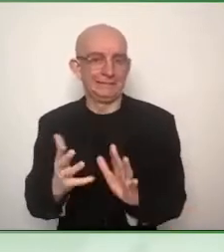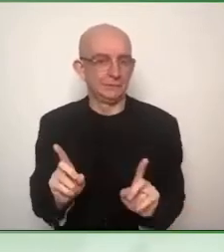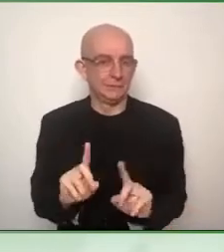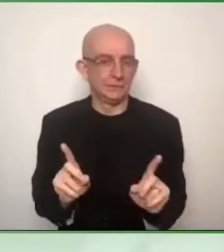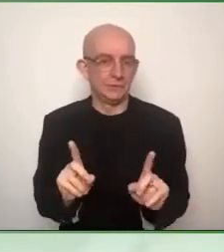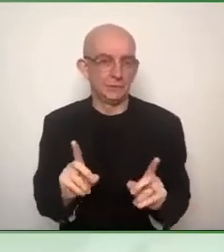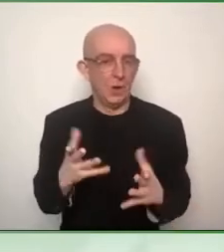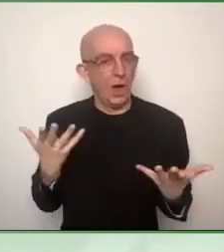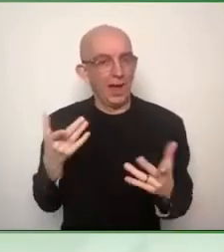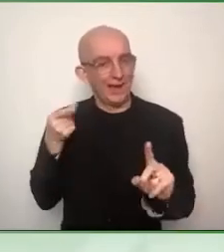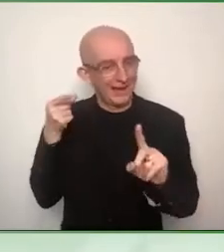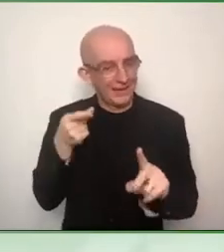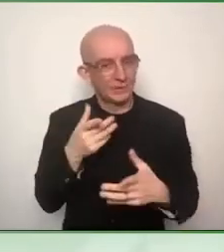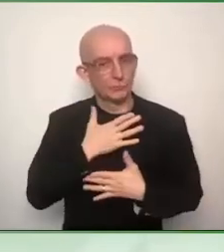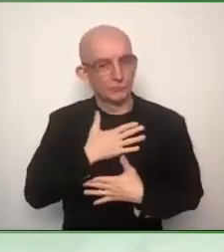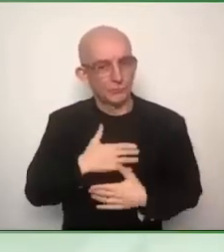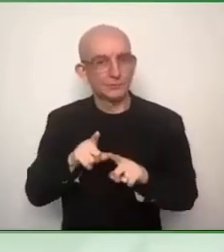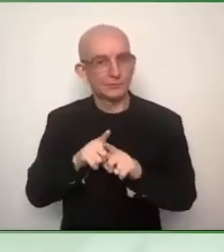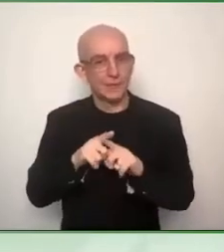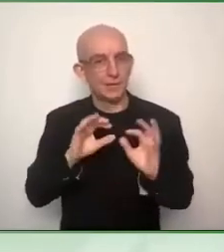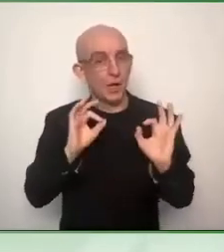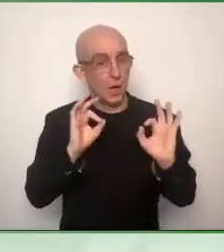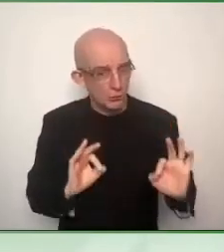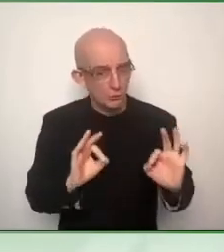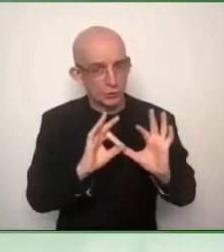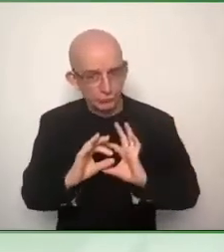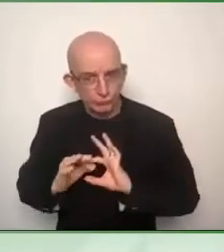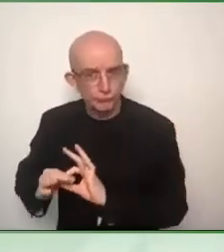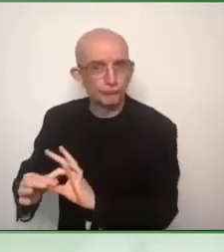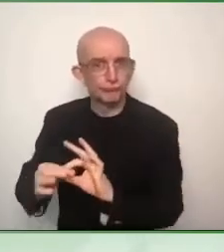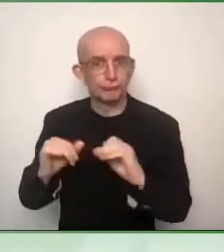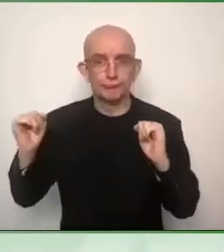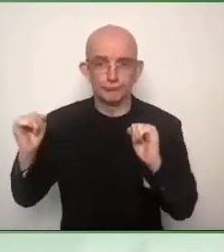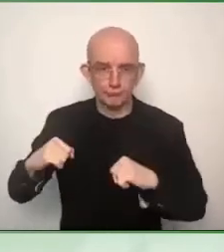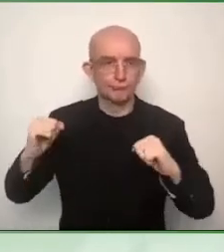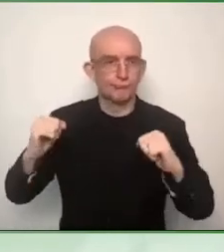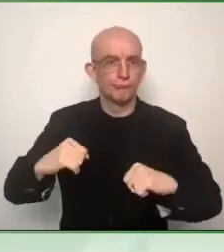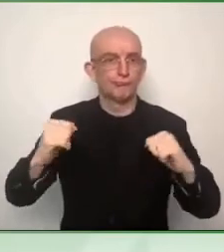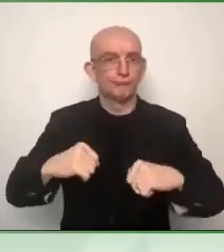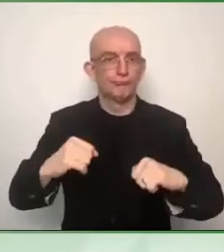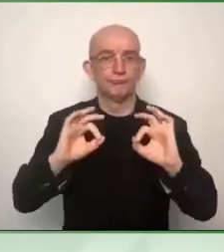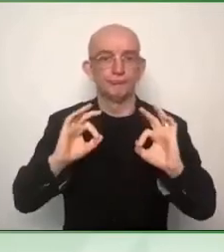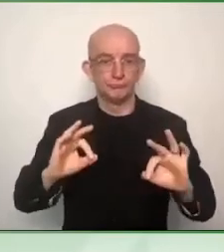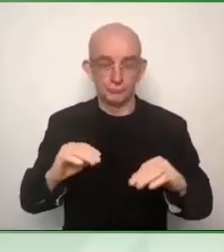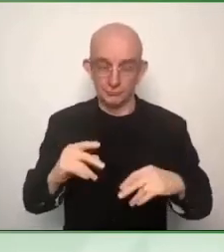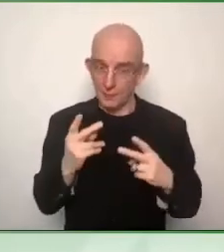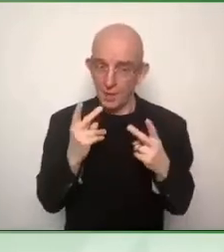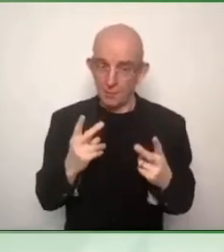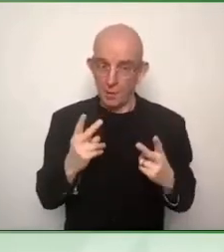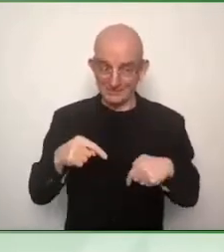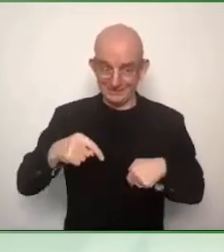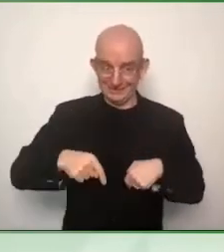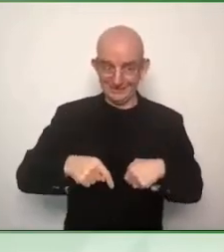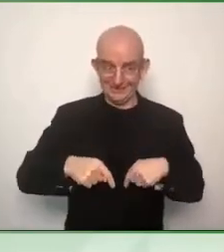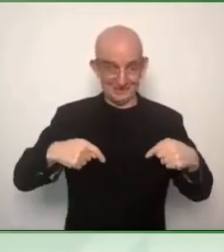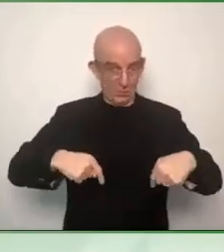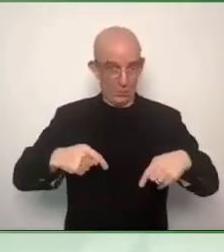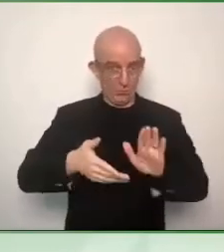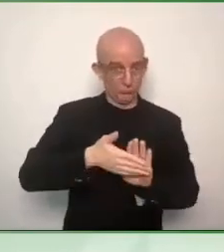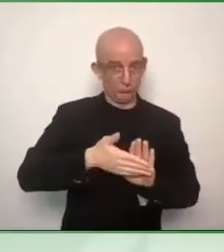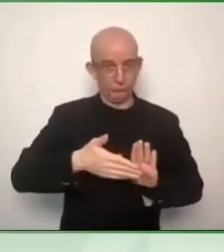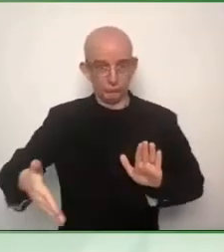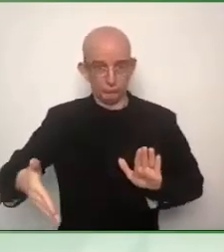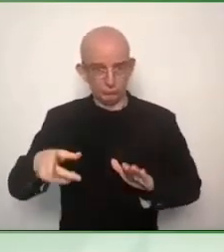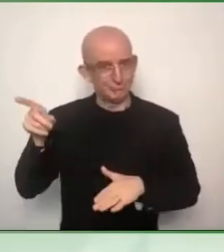person, with my standards background, I'm, you know, going to be participating. I'm already participating in the development